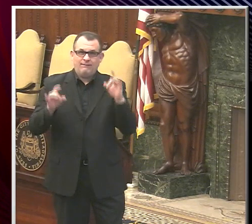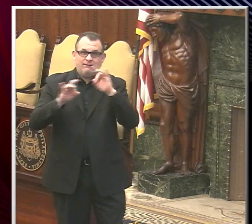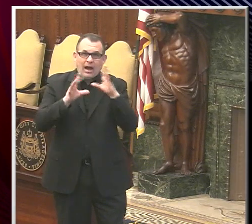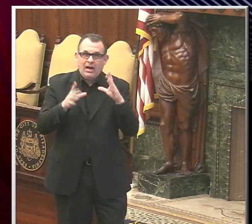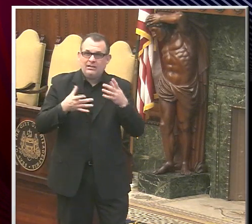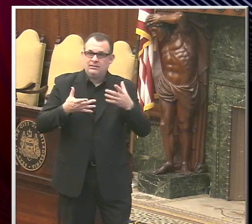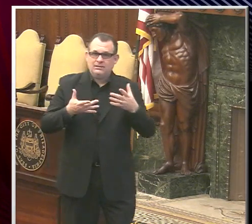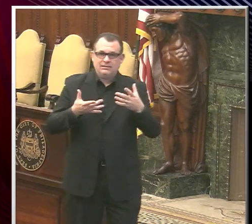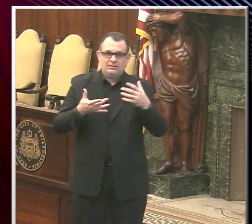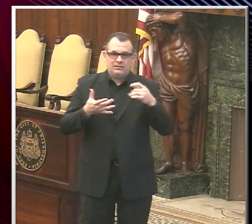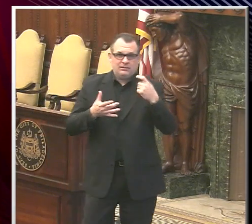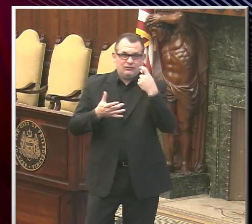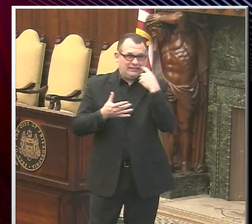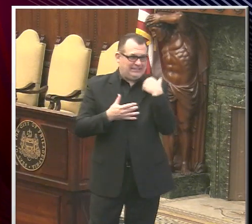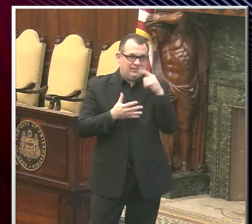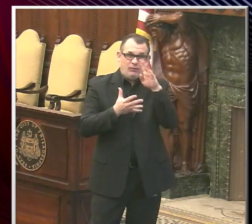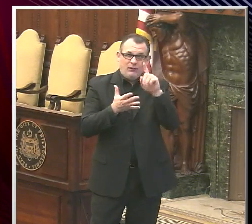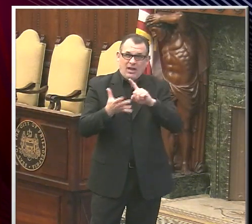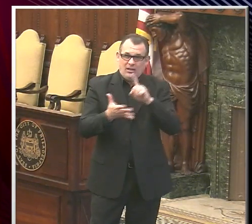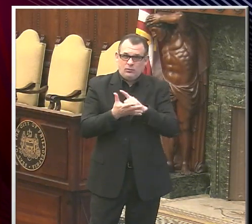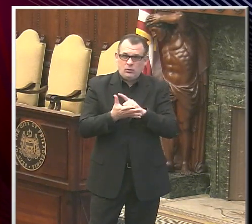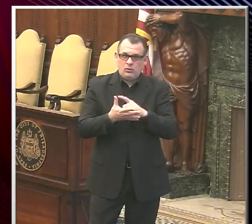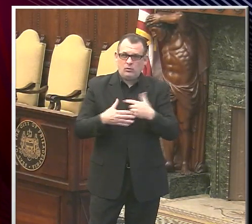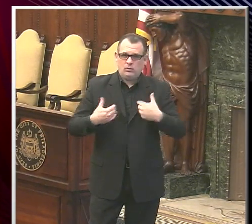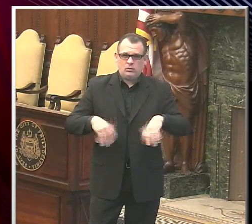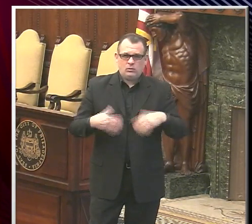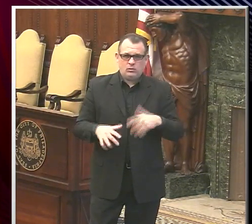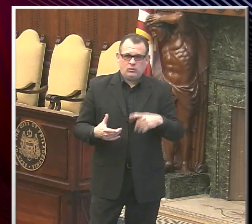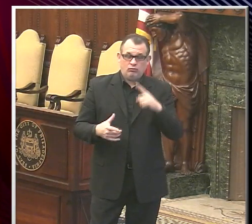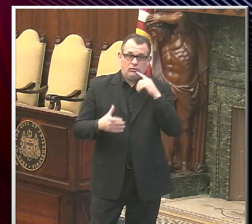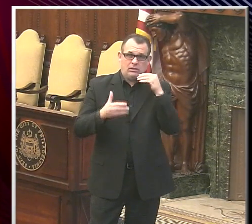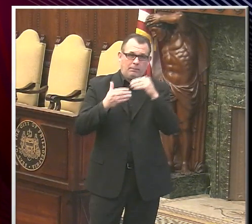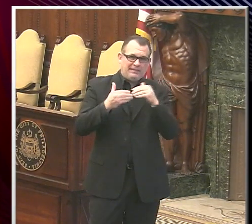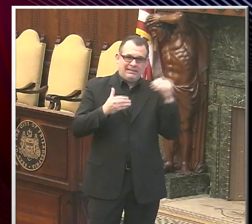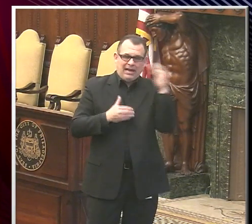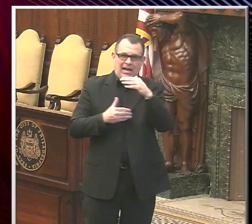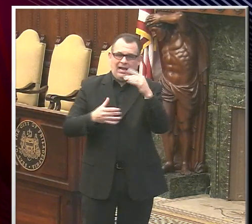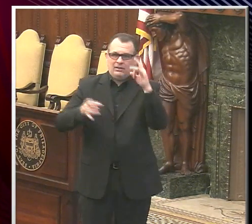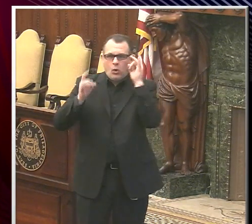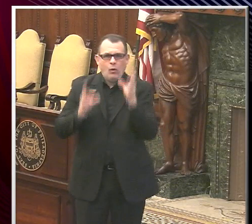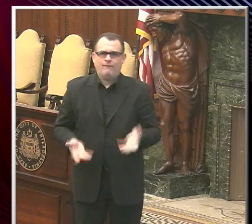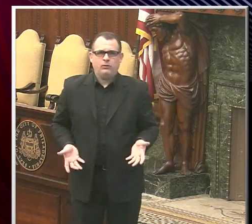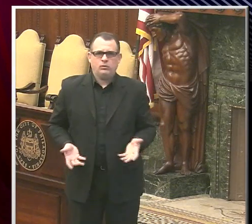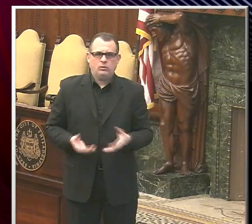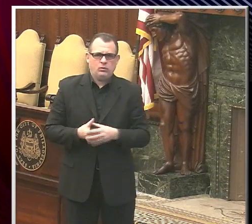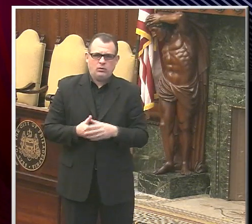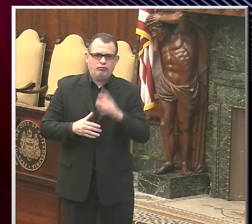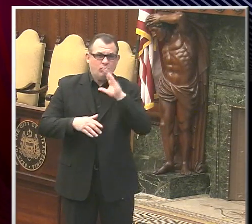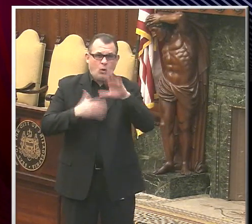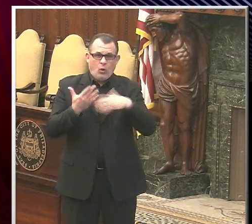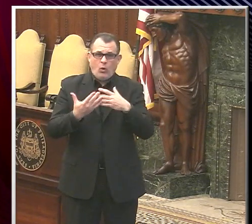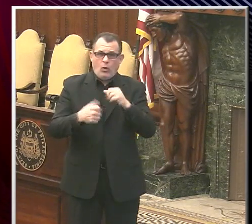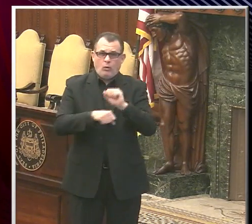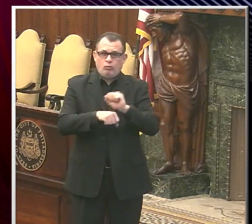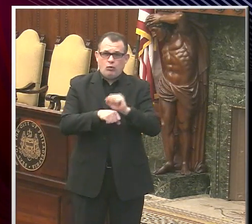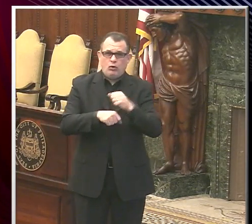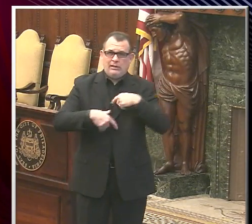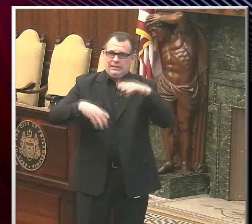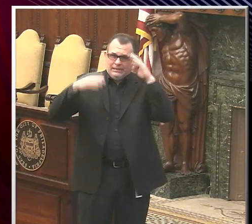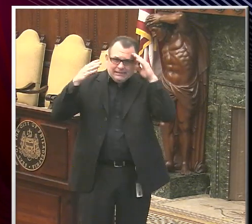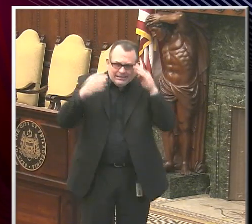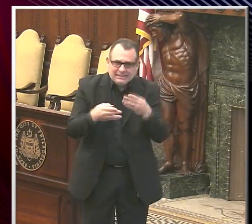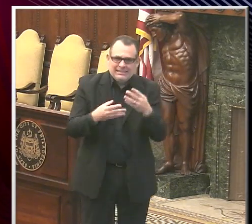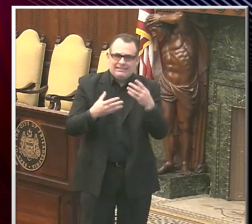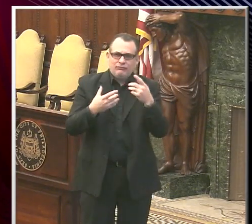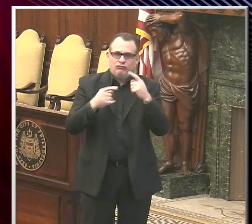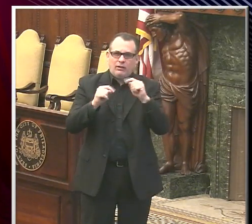in the last 24 hours is beyond appalling. We are putting all of our efforts into rectifying this